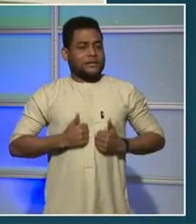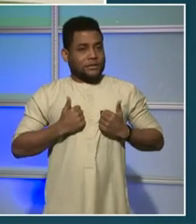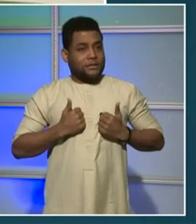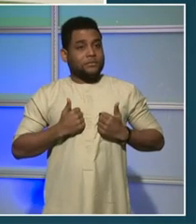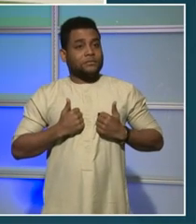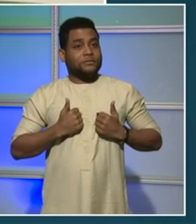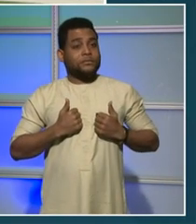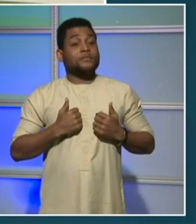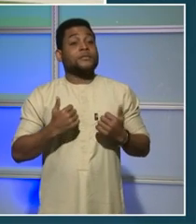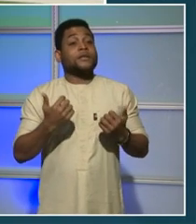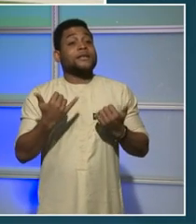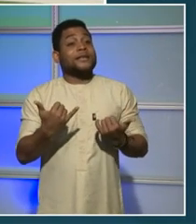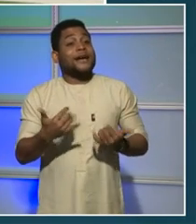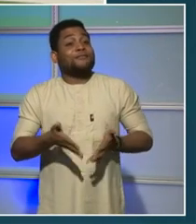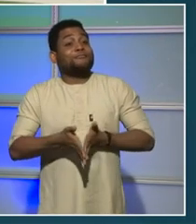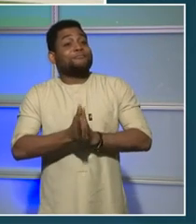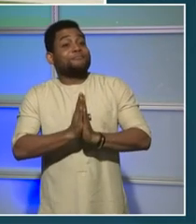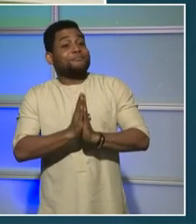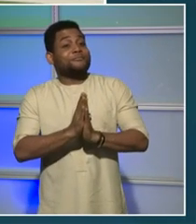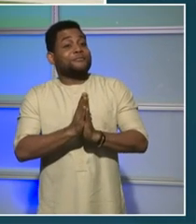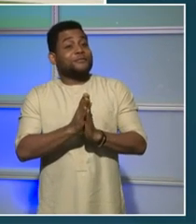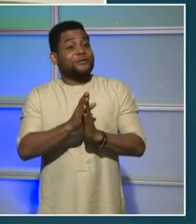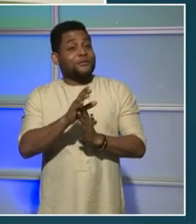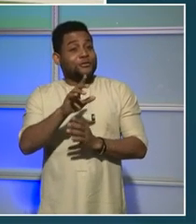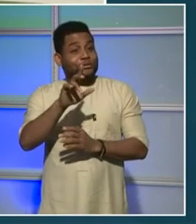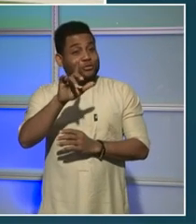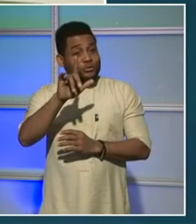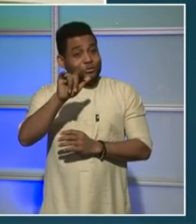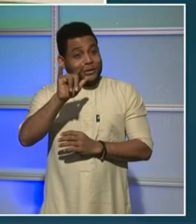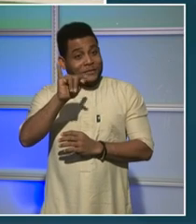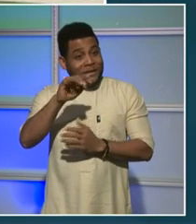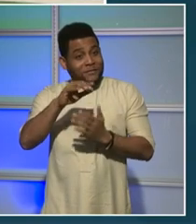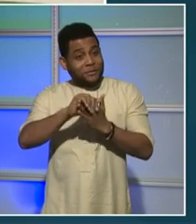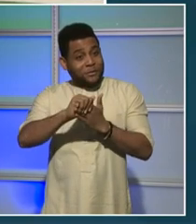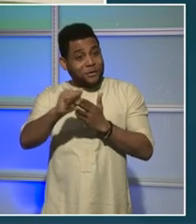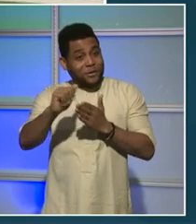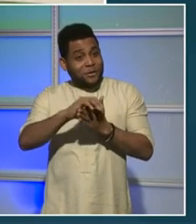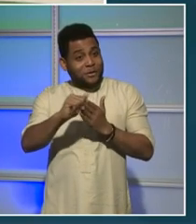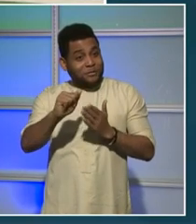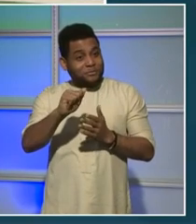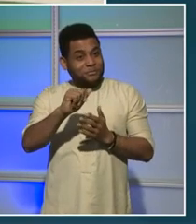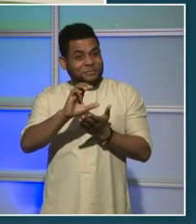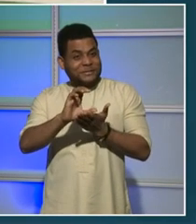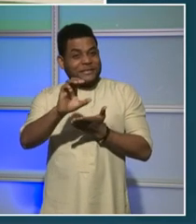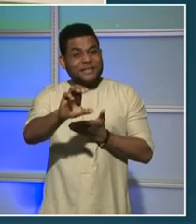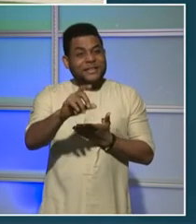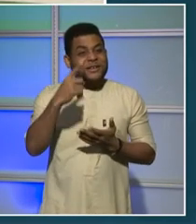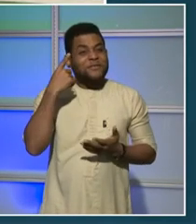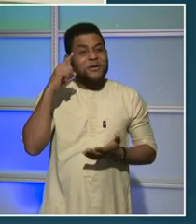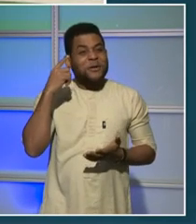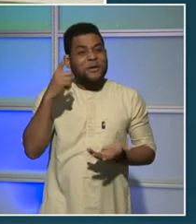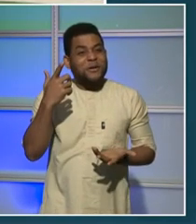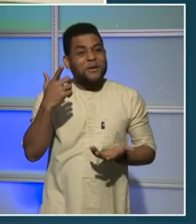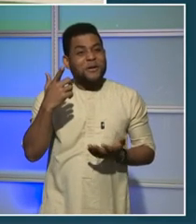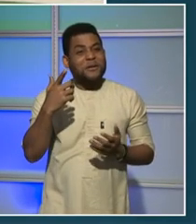for $25 or a quarter of your $100 budget to sustain our Public Safety and Justice efforts.